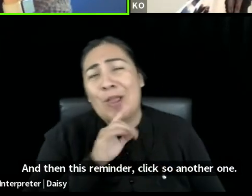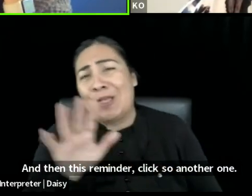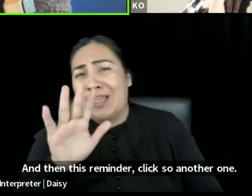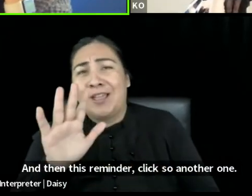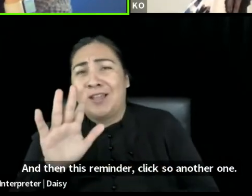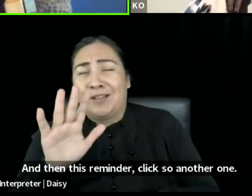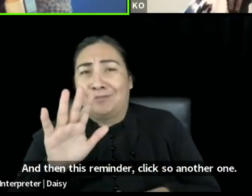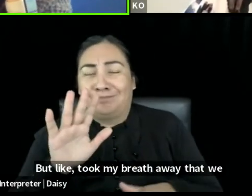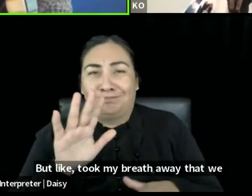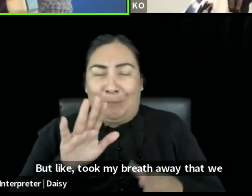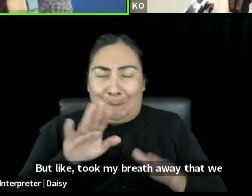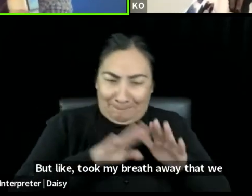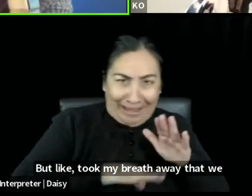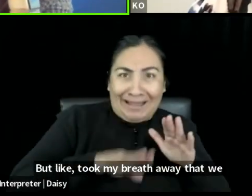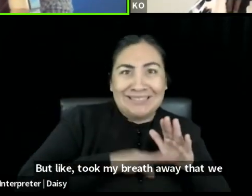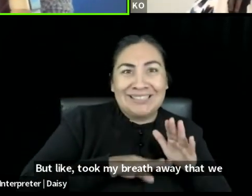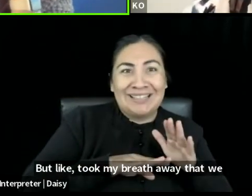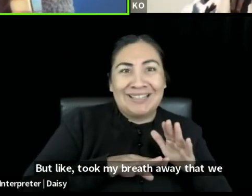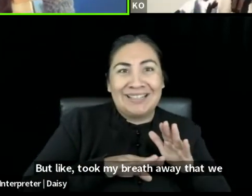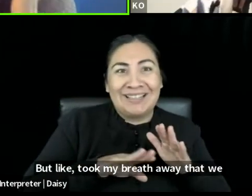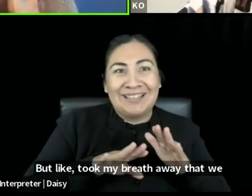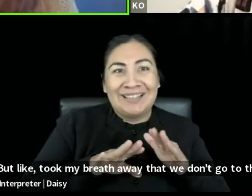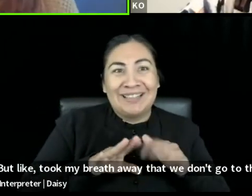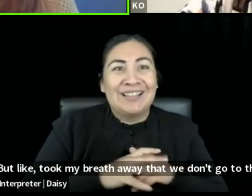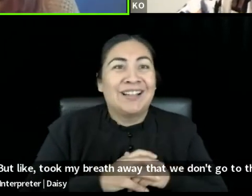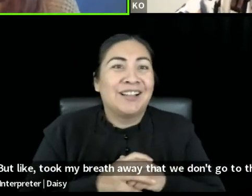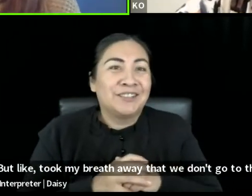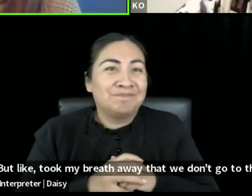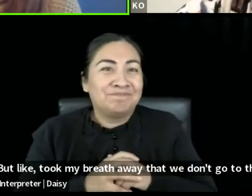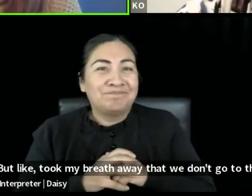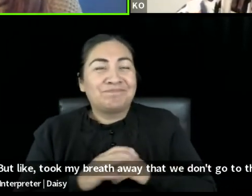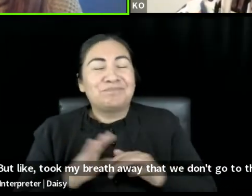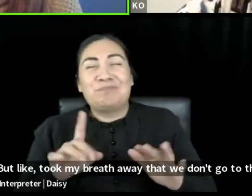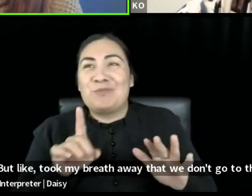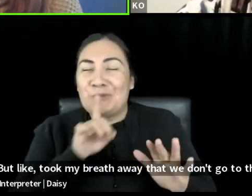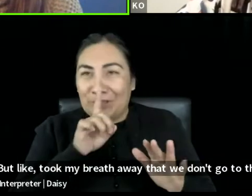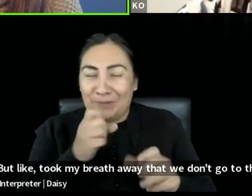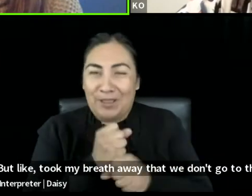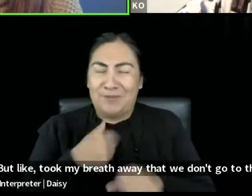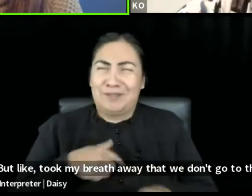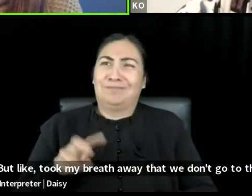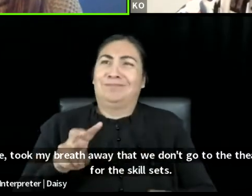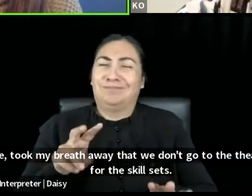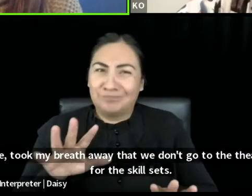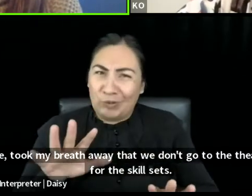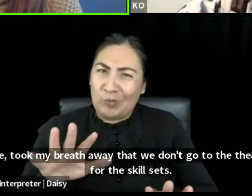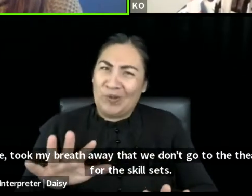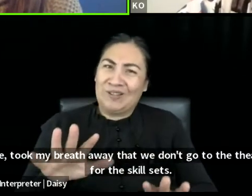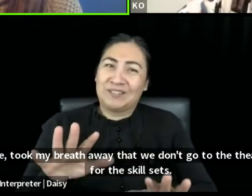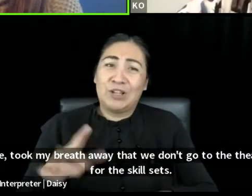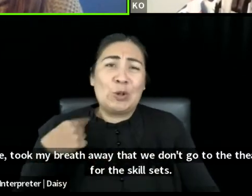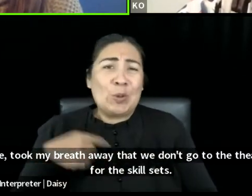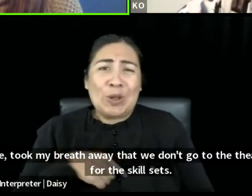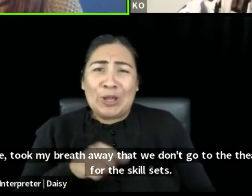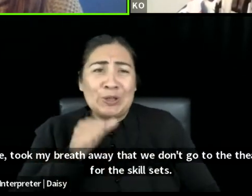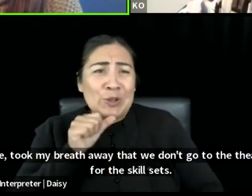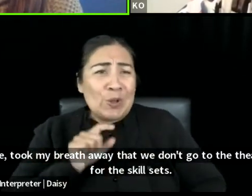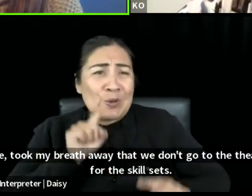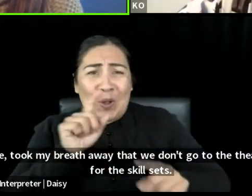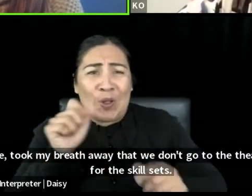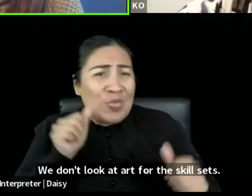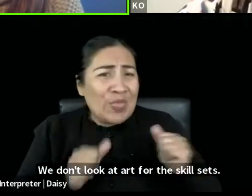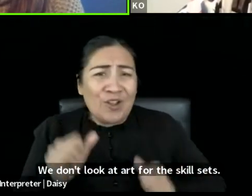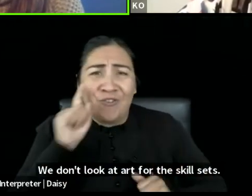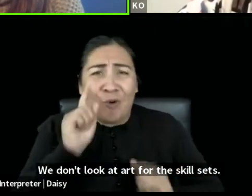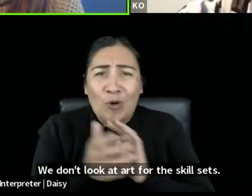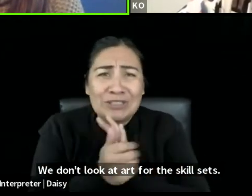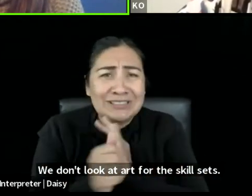we don't go to the theater for the skillsets. We don't look at art for the skillsets. It's where